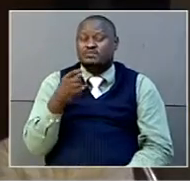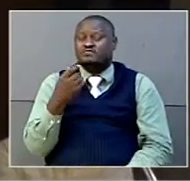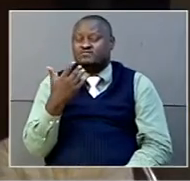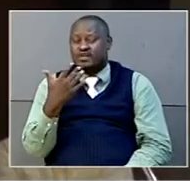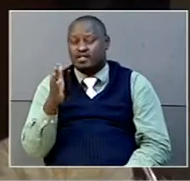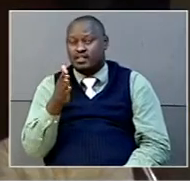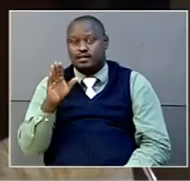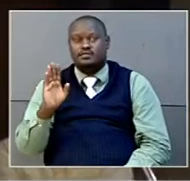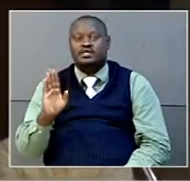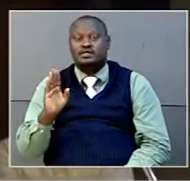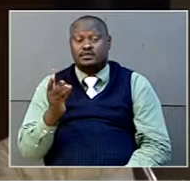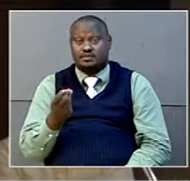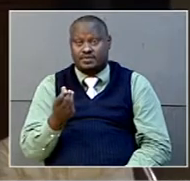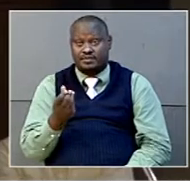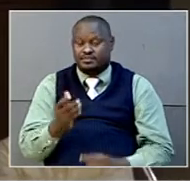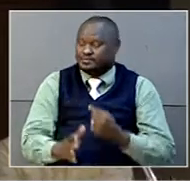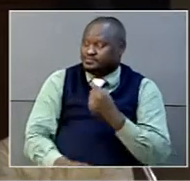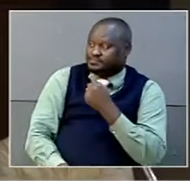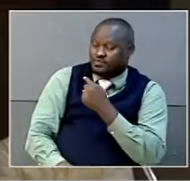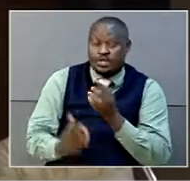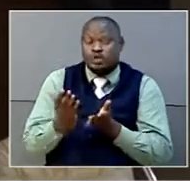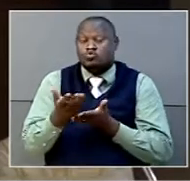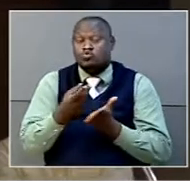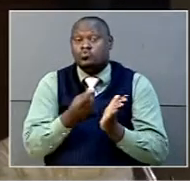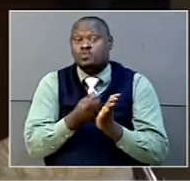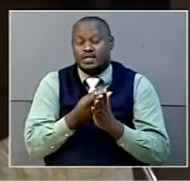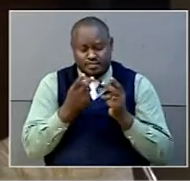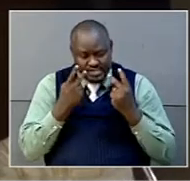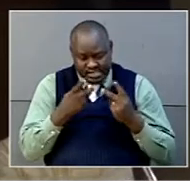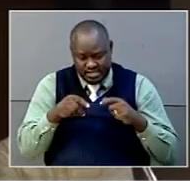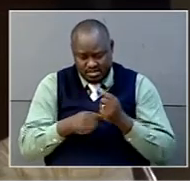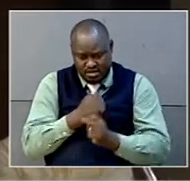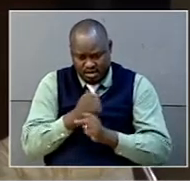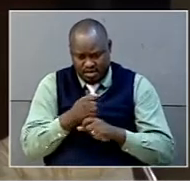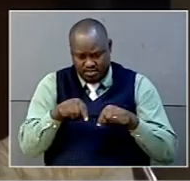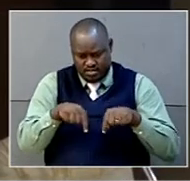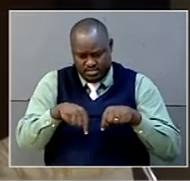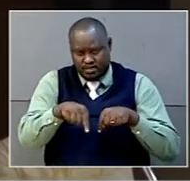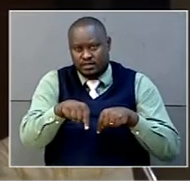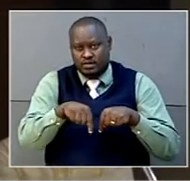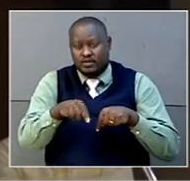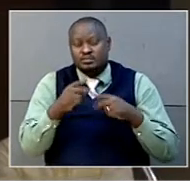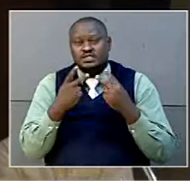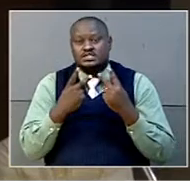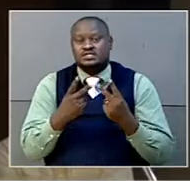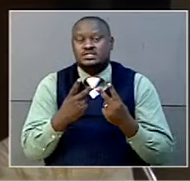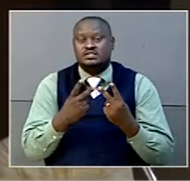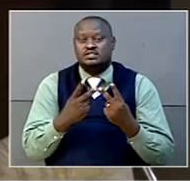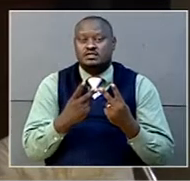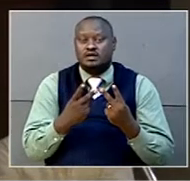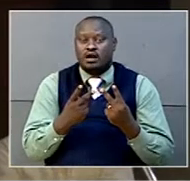supporting our laboratory infrastructure and I think this year alone they are providing. The laboratory